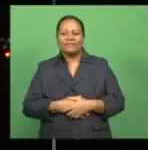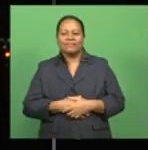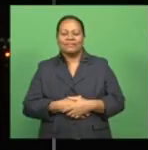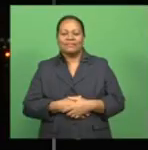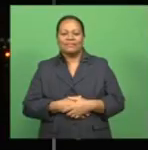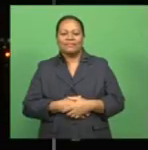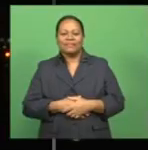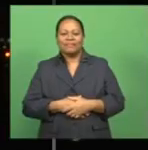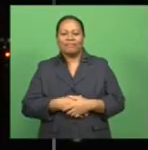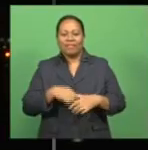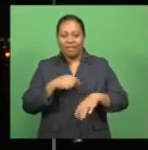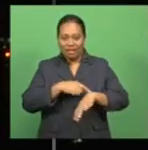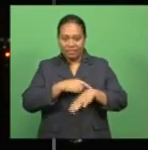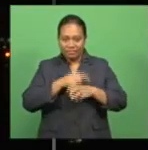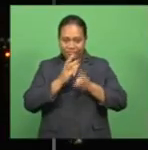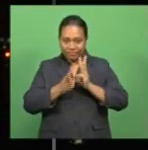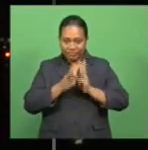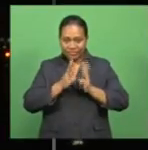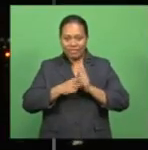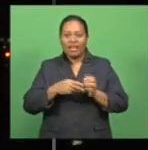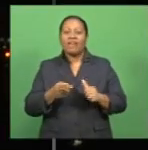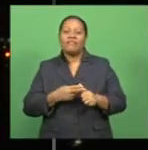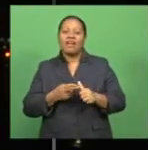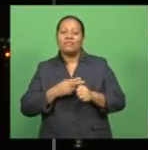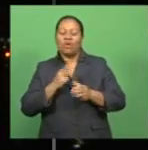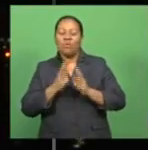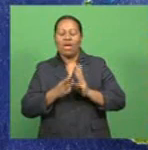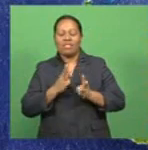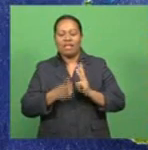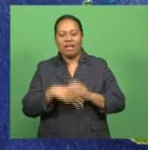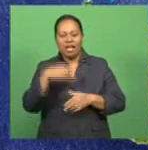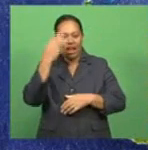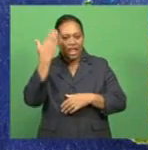And it's time for weather with our favorite weather lady, Angie.